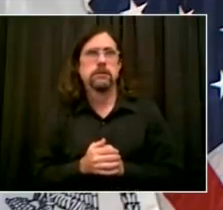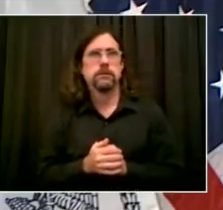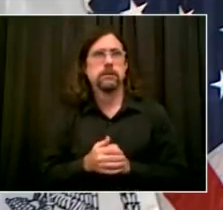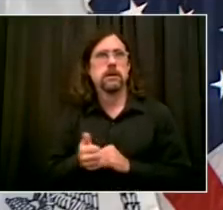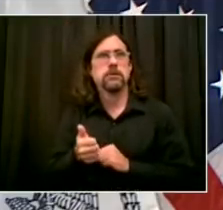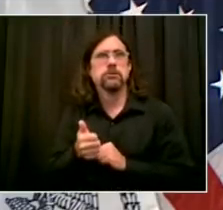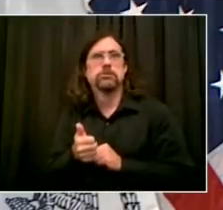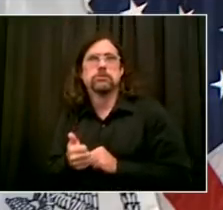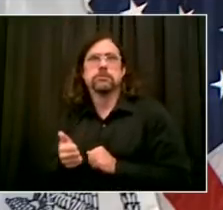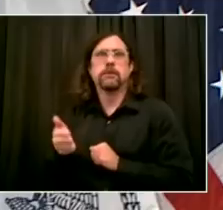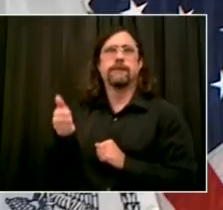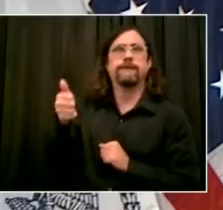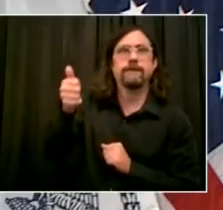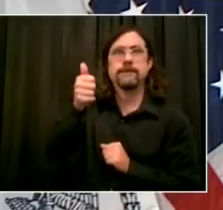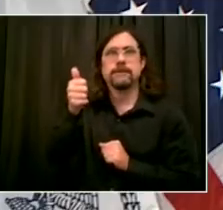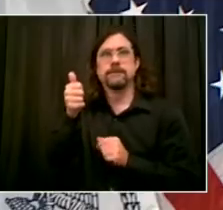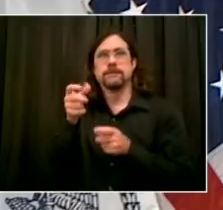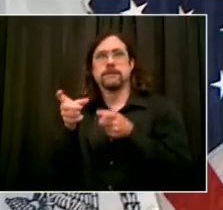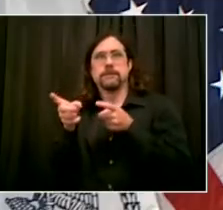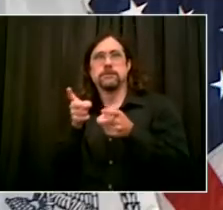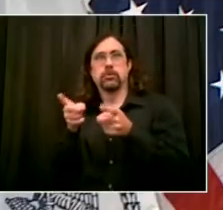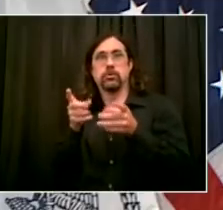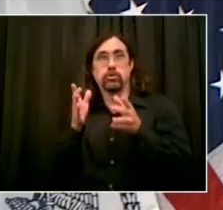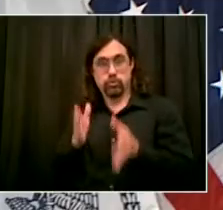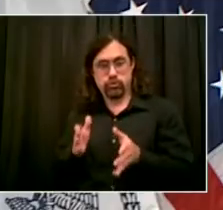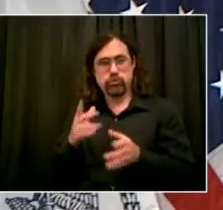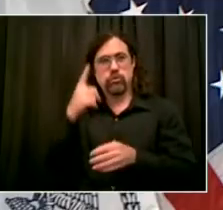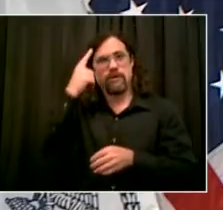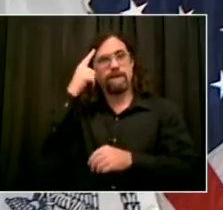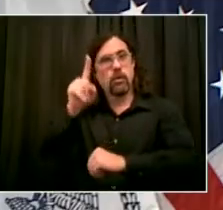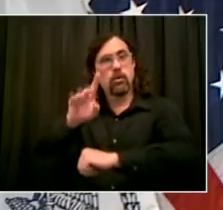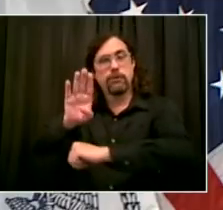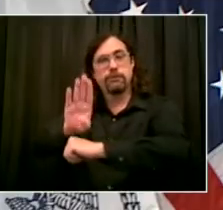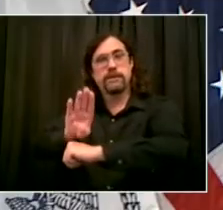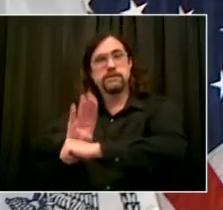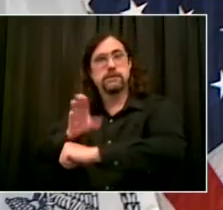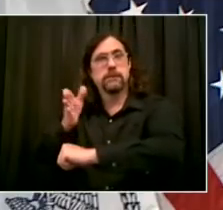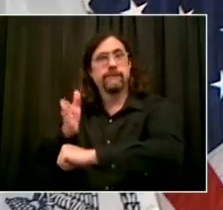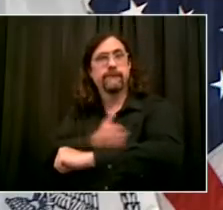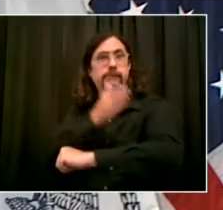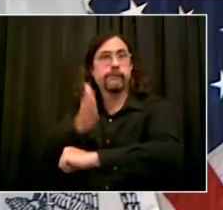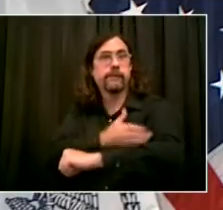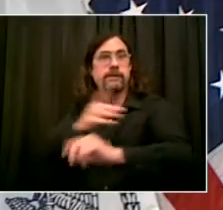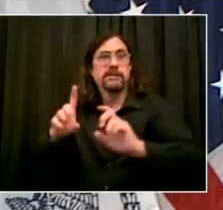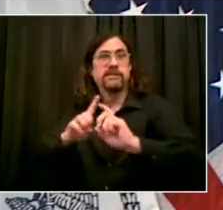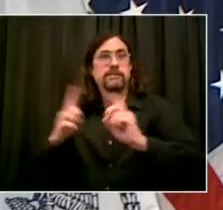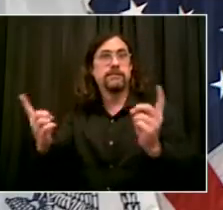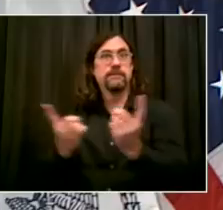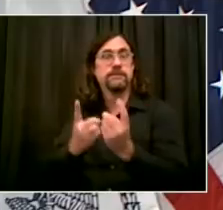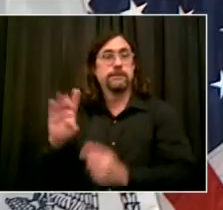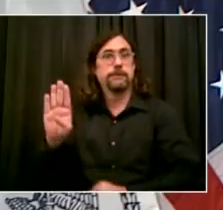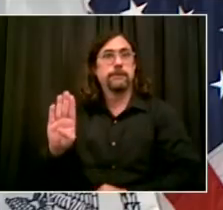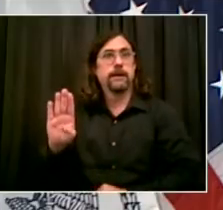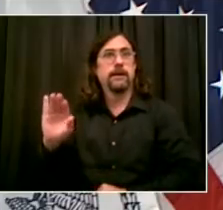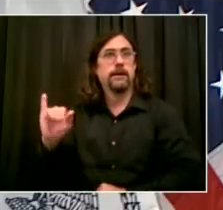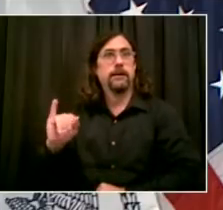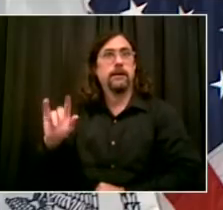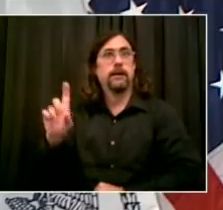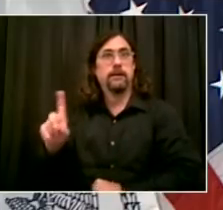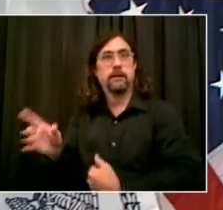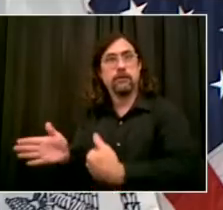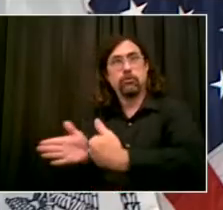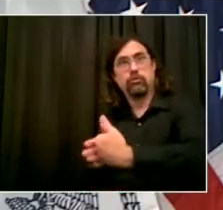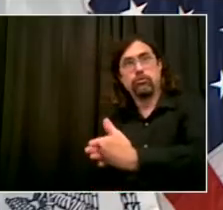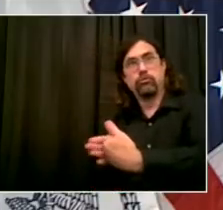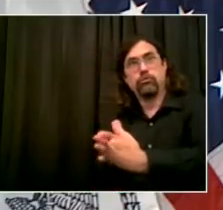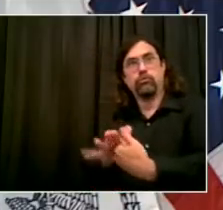commercials and sponsorships, despite COVID, little is trickling down to the struggling neighborhood, which is one of the poorest in